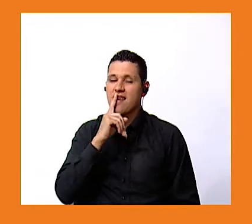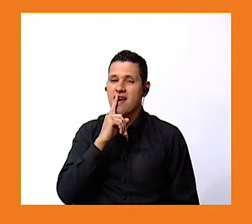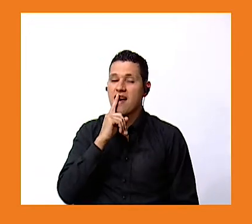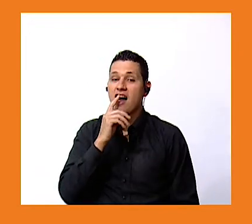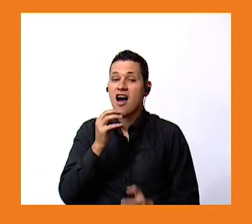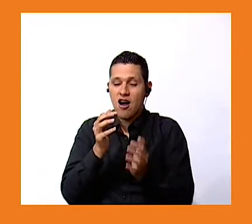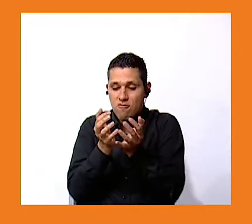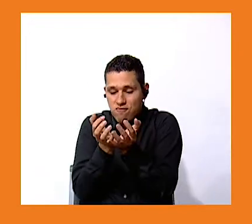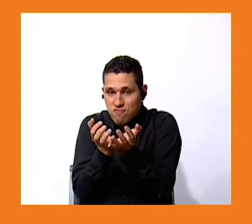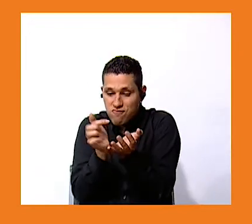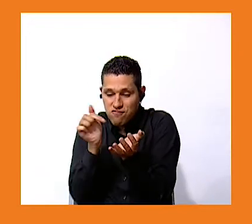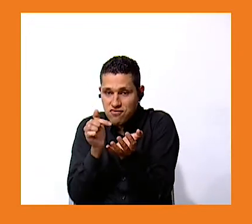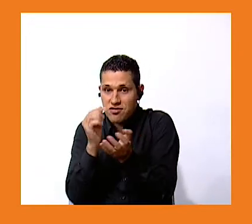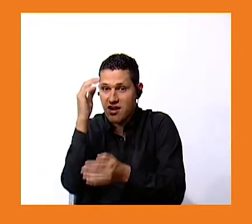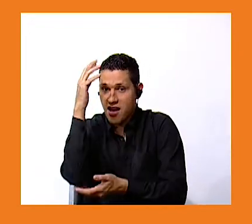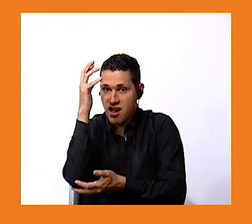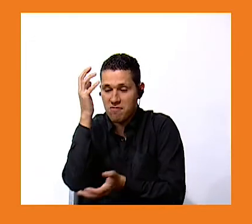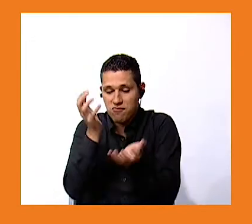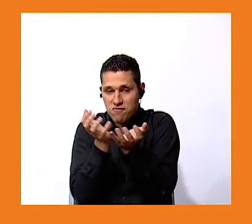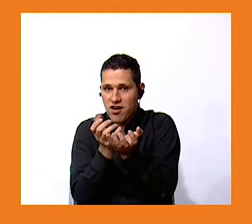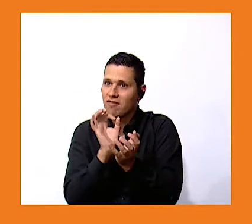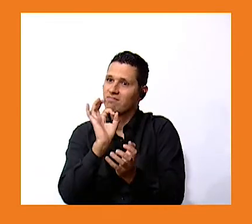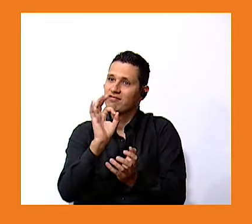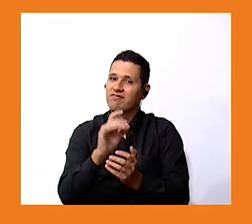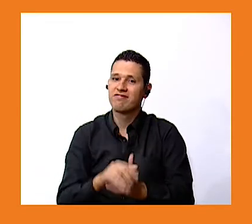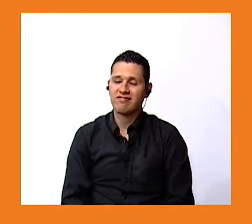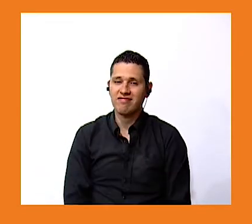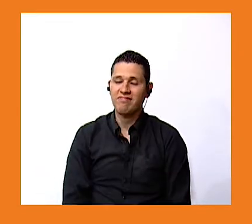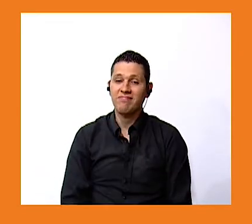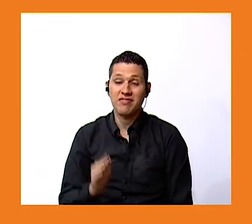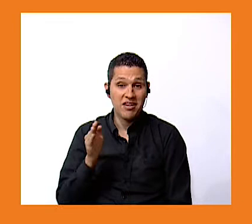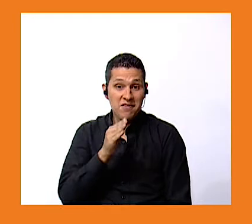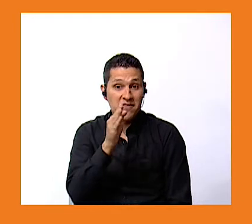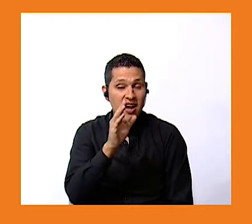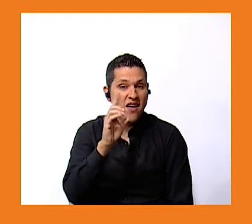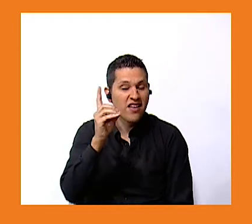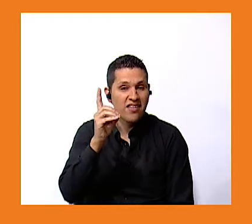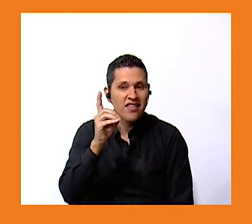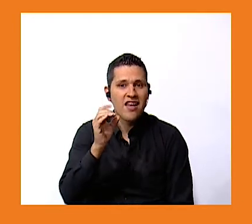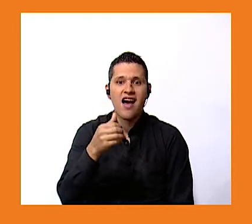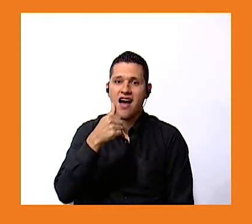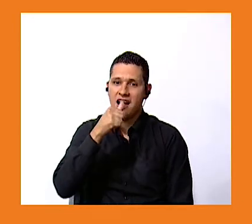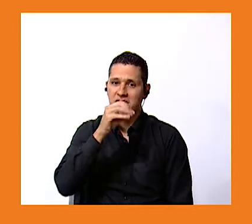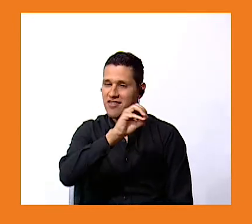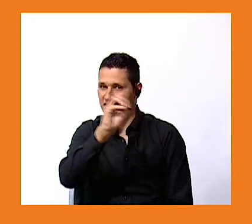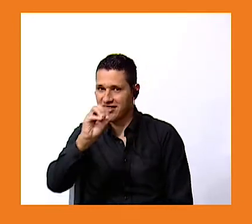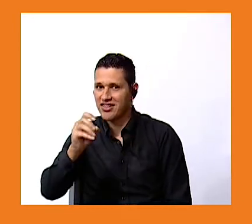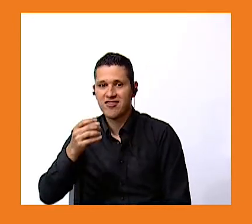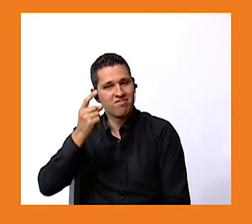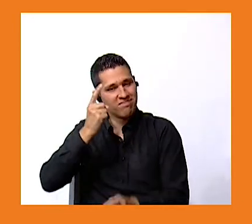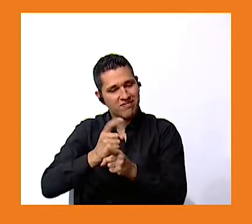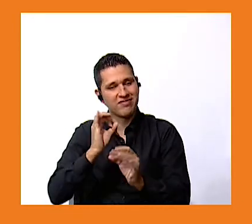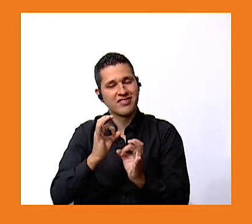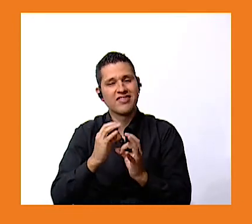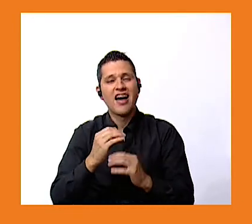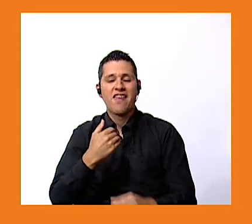in the park now i have some questions for you mary